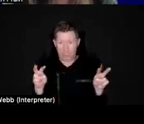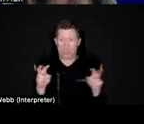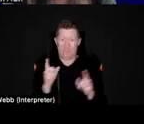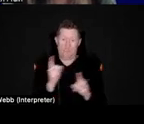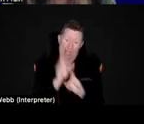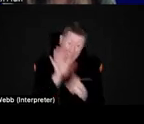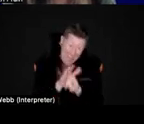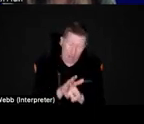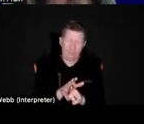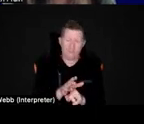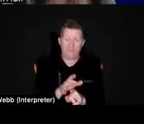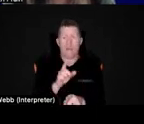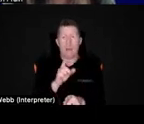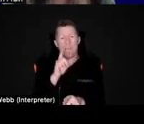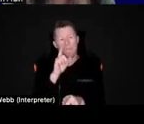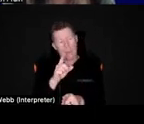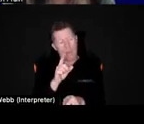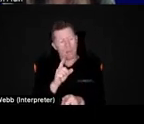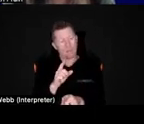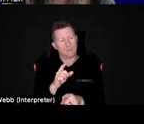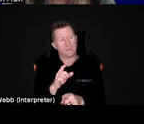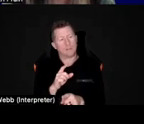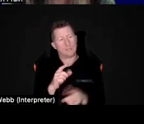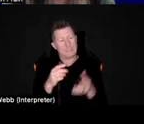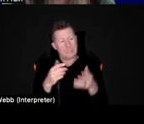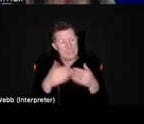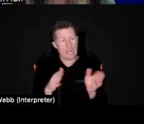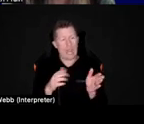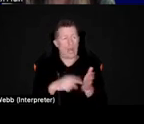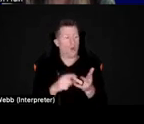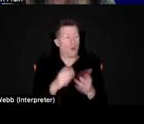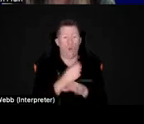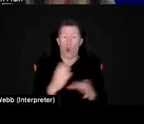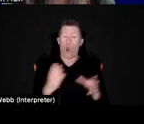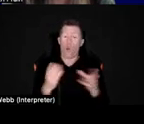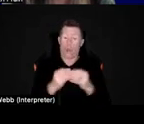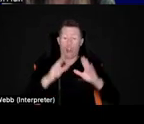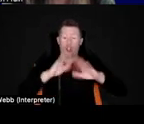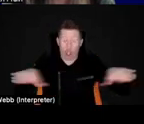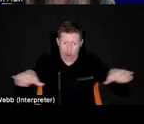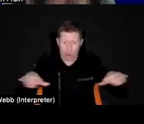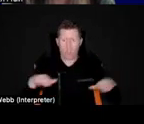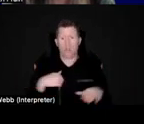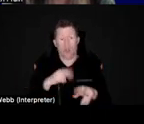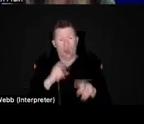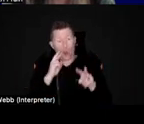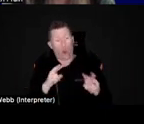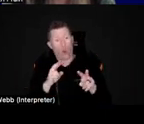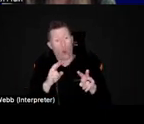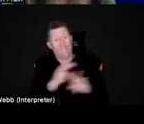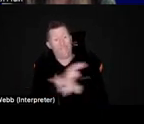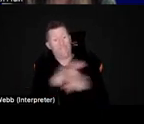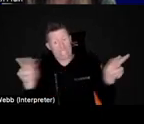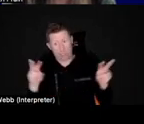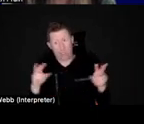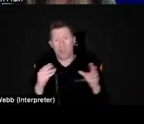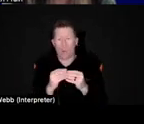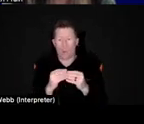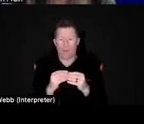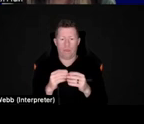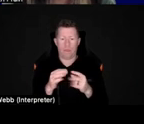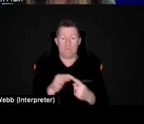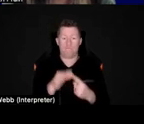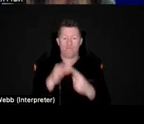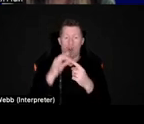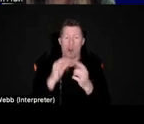uh, but especially what I'm starting to work with a child, I actually look at vision with their primary sense. So I